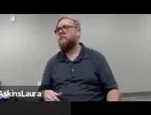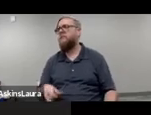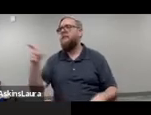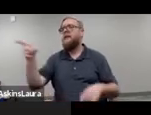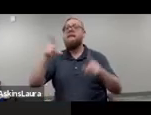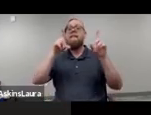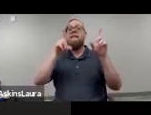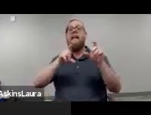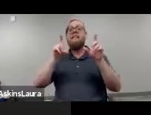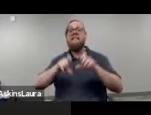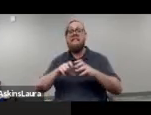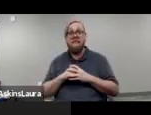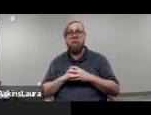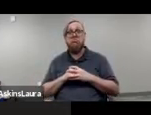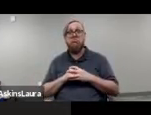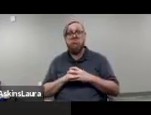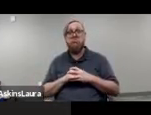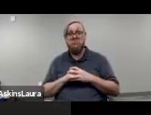Tested. Tested.